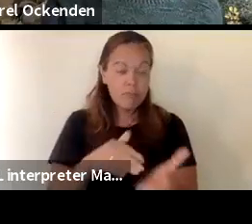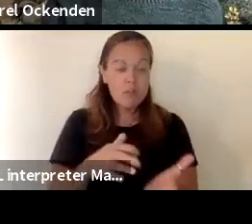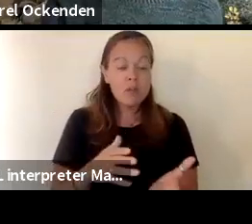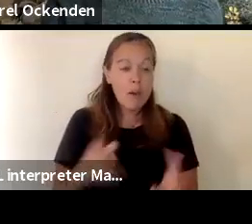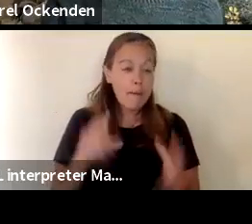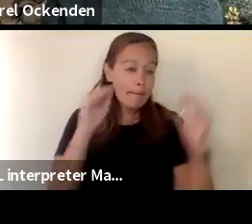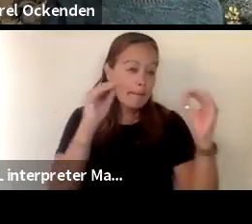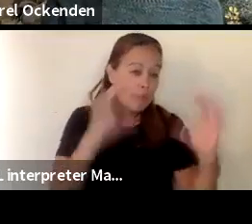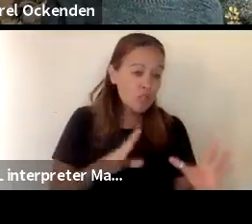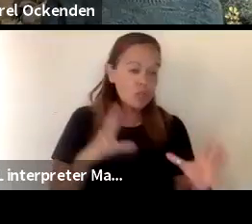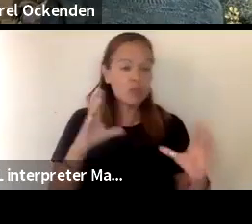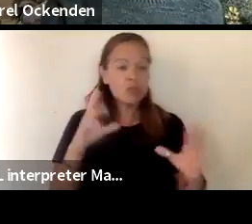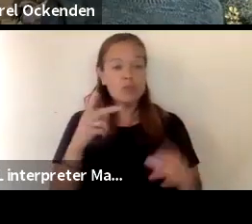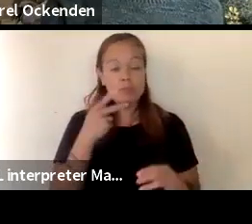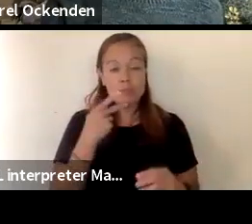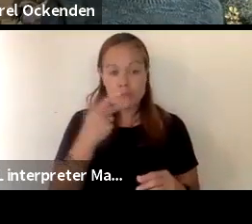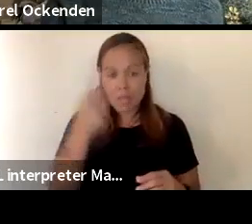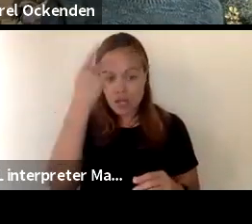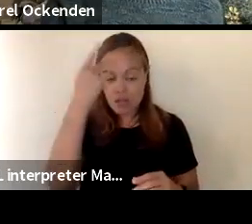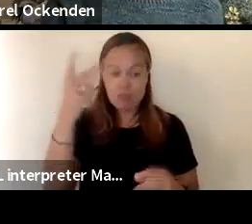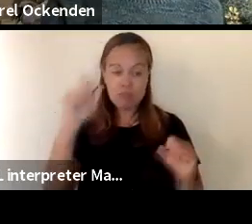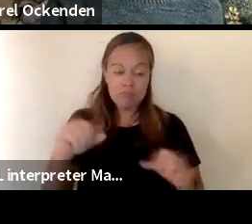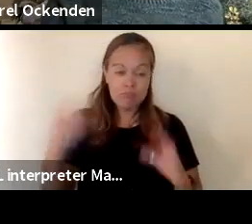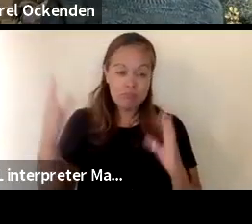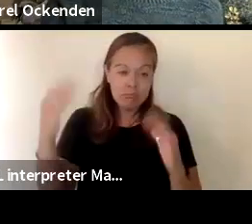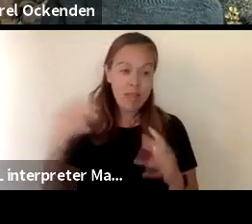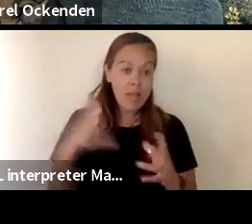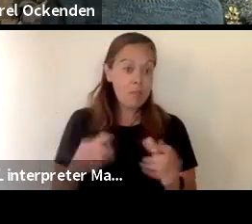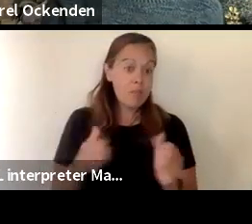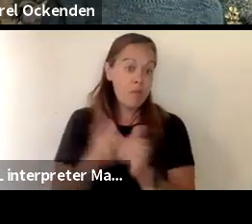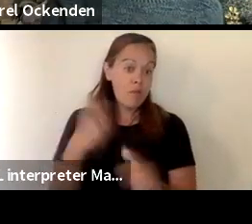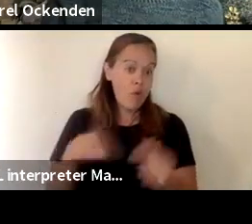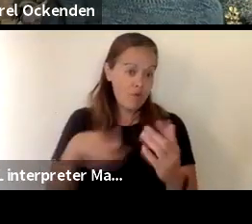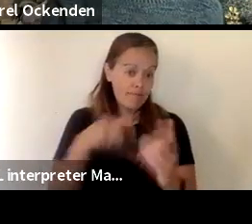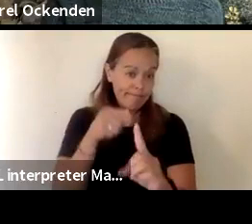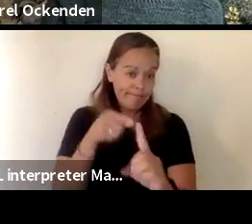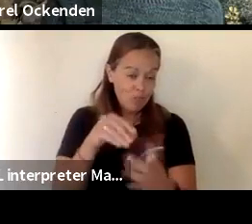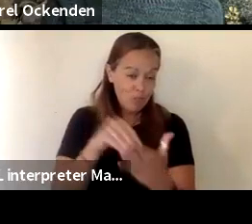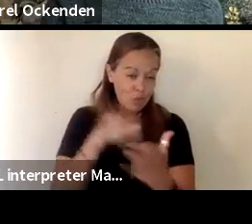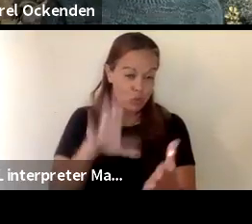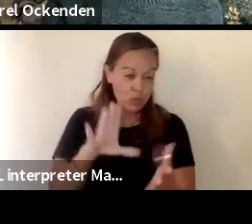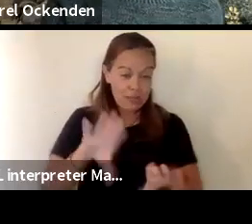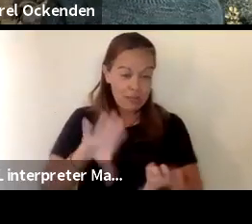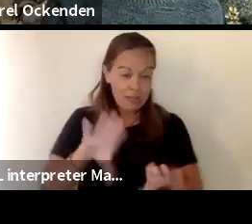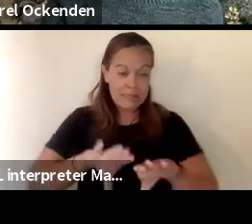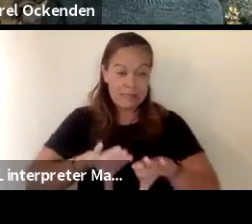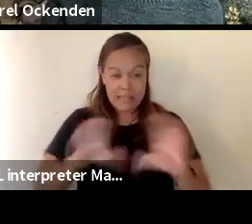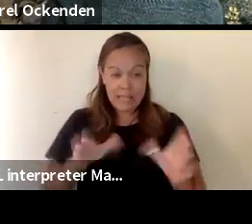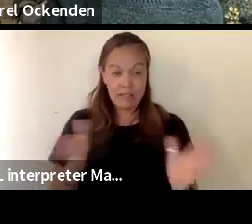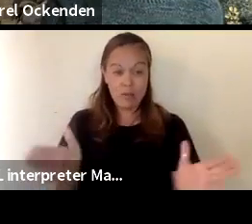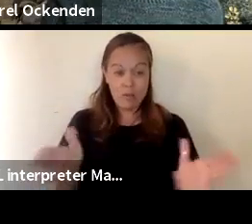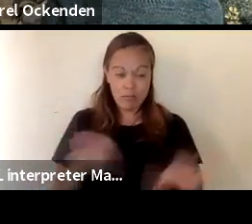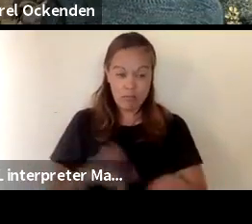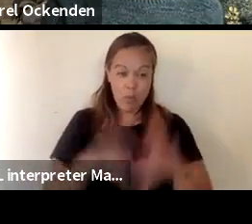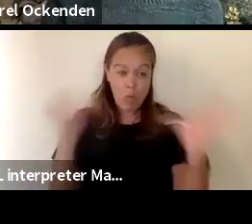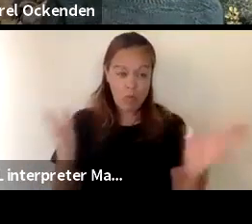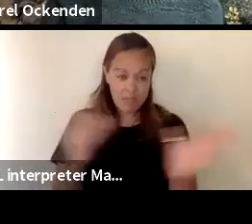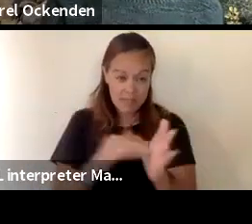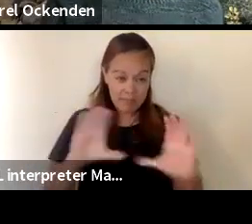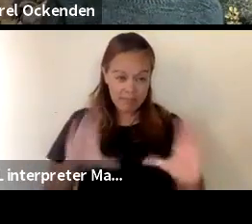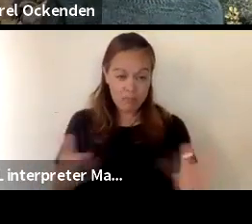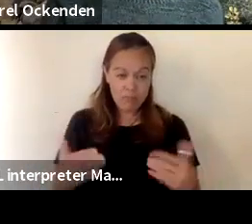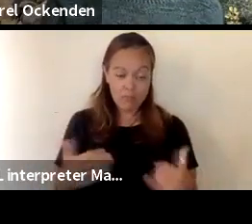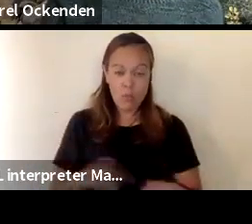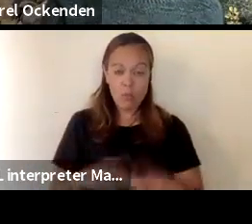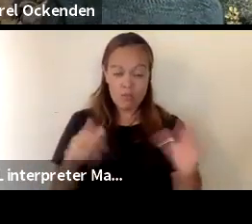students can expect as classrooms begin to reopen this week to help address our uh your questions we want to thank all